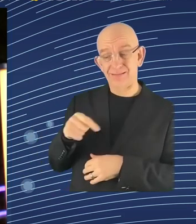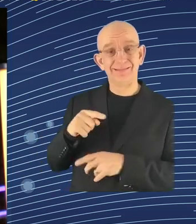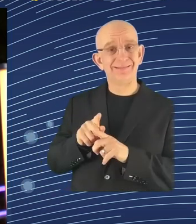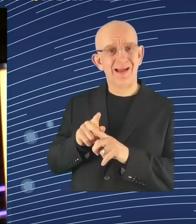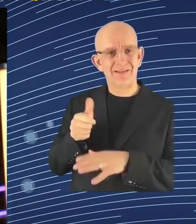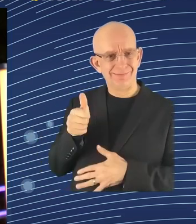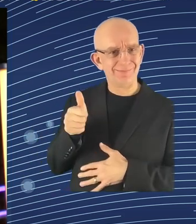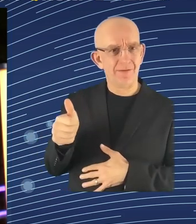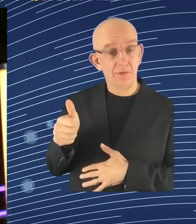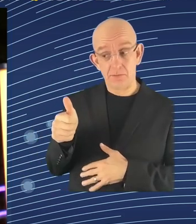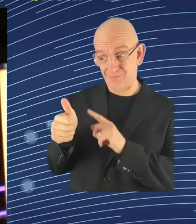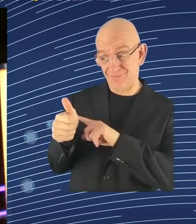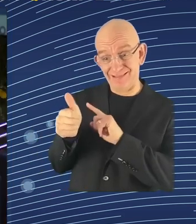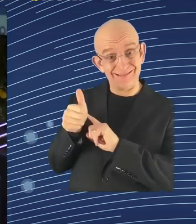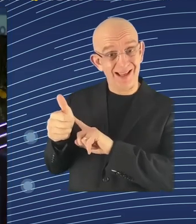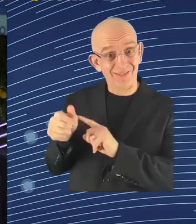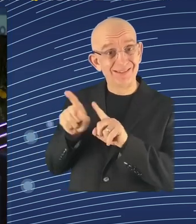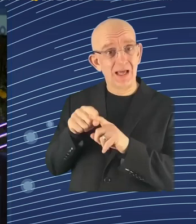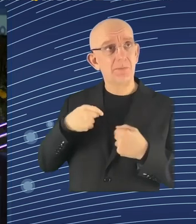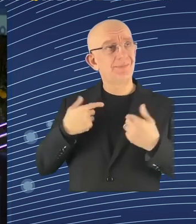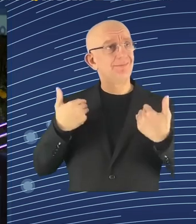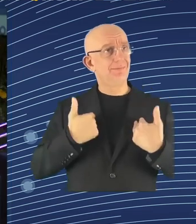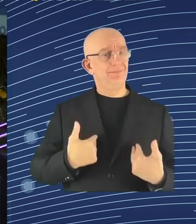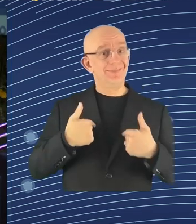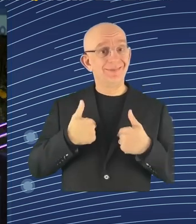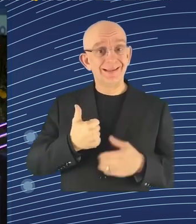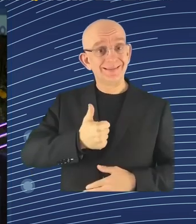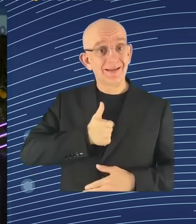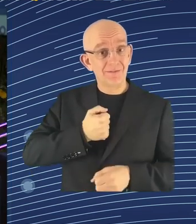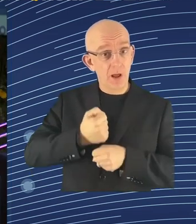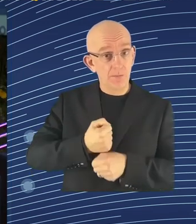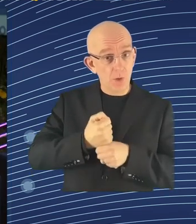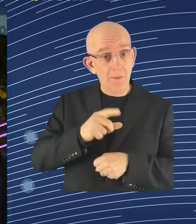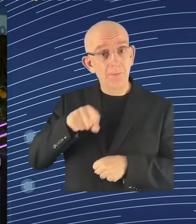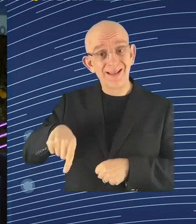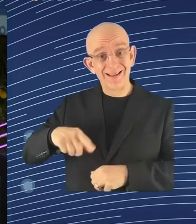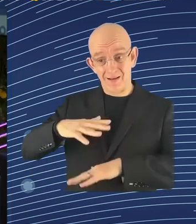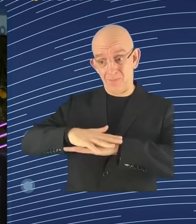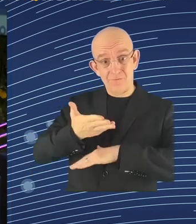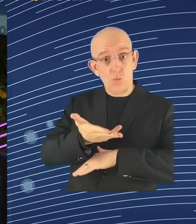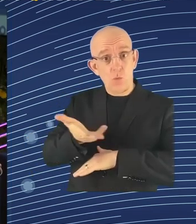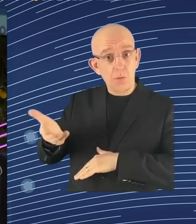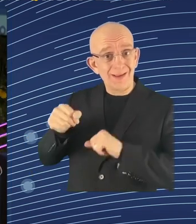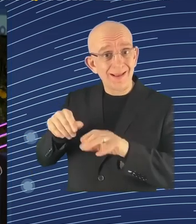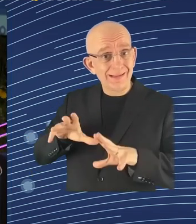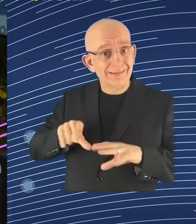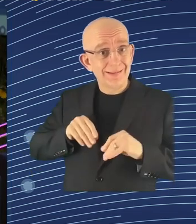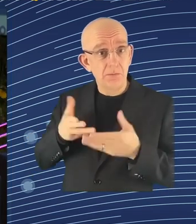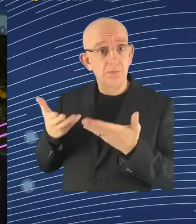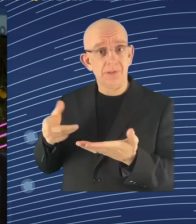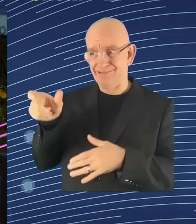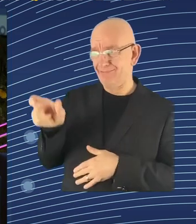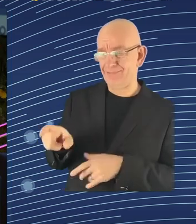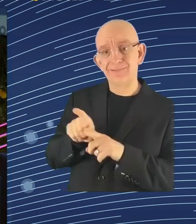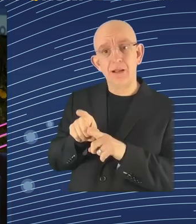one of the big issues. That's the status. That's the big issue which we have to solve because there's a lot of law cases where